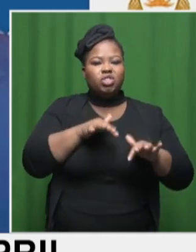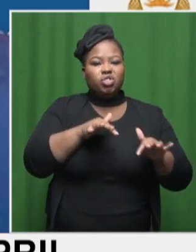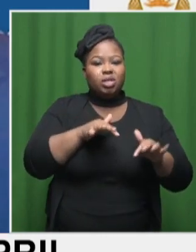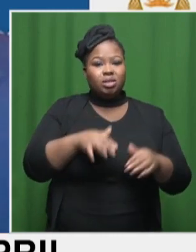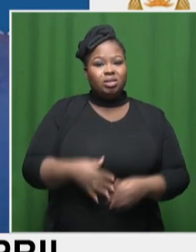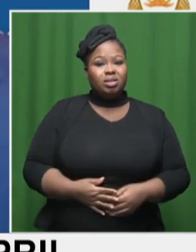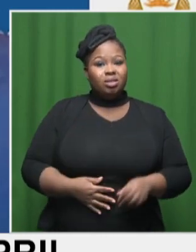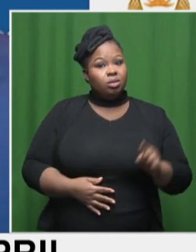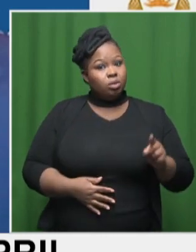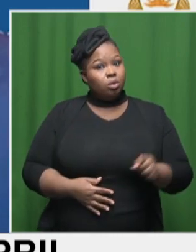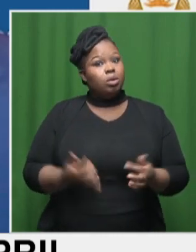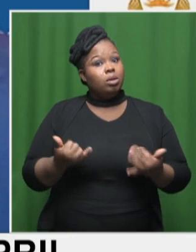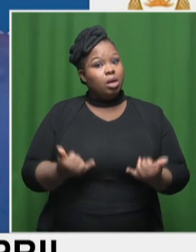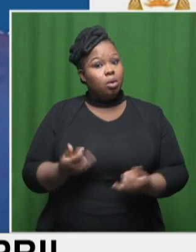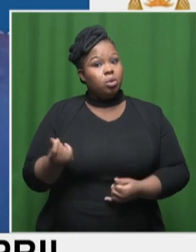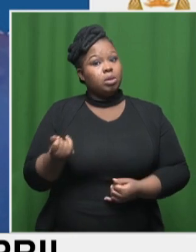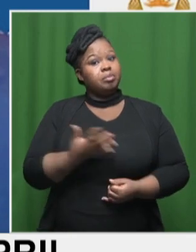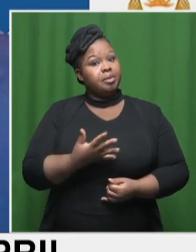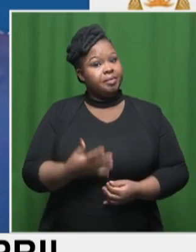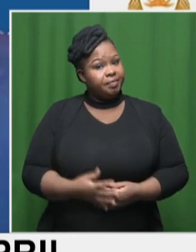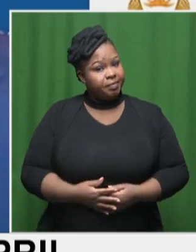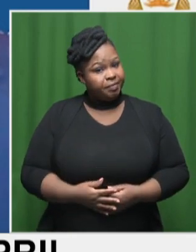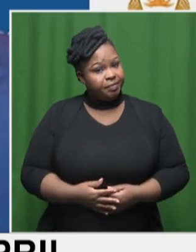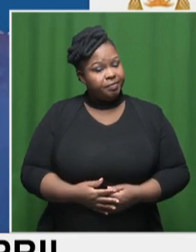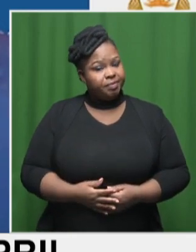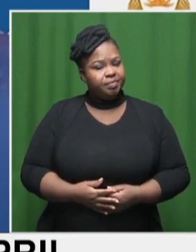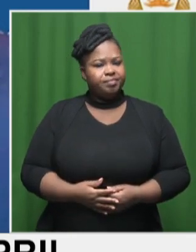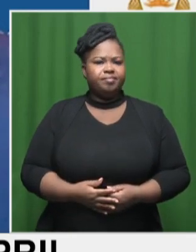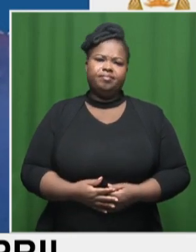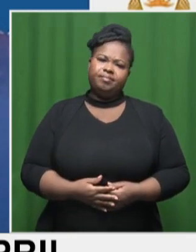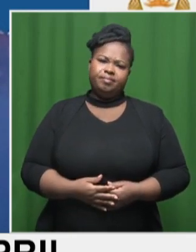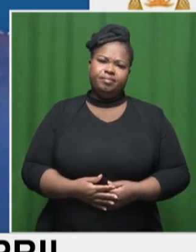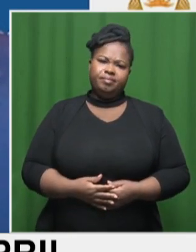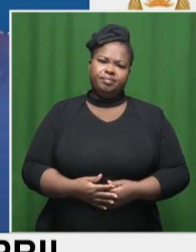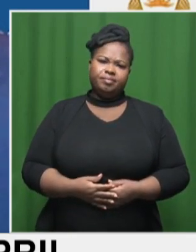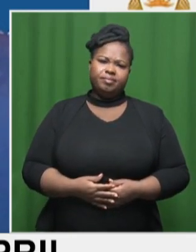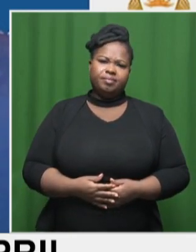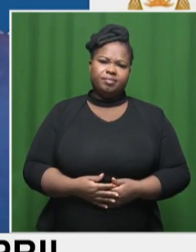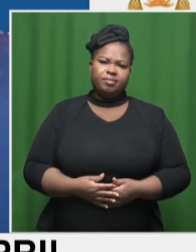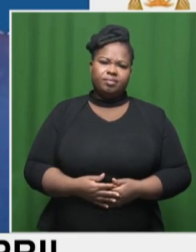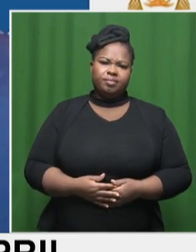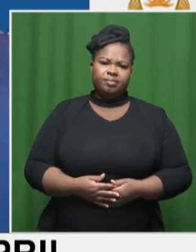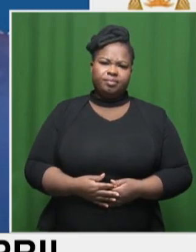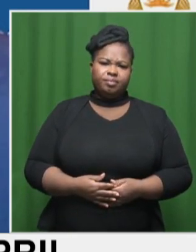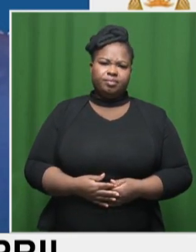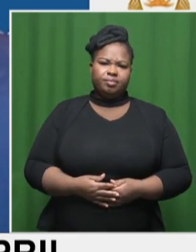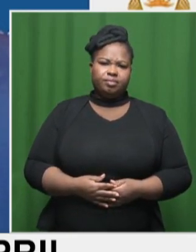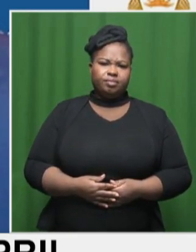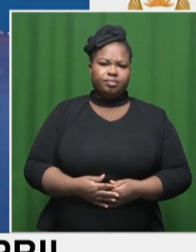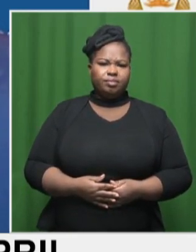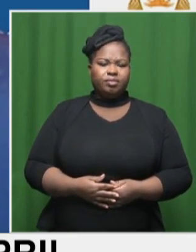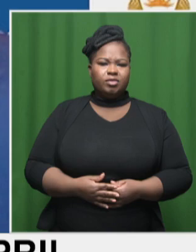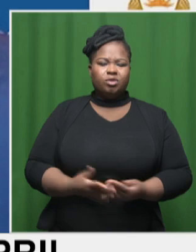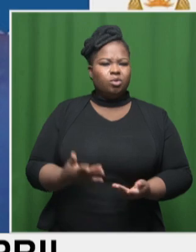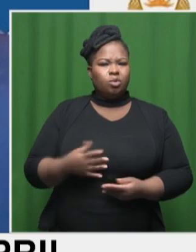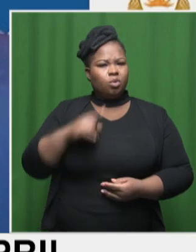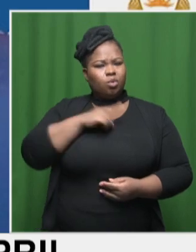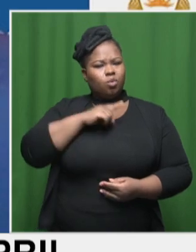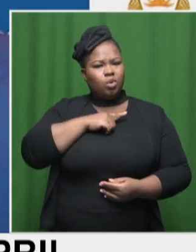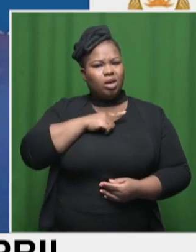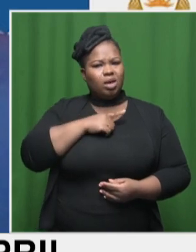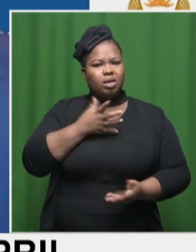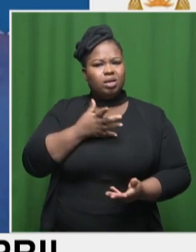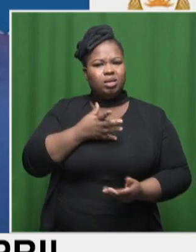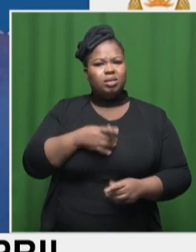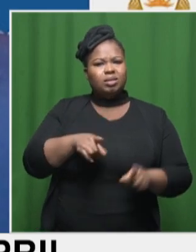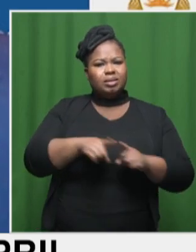those things became more expensive. And again, you know, what contributed to this increase,